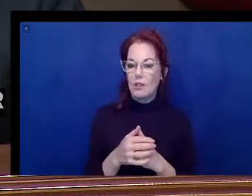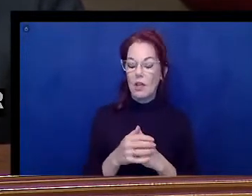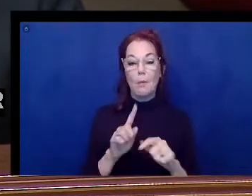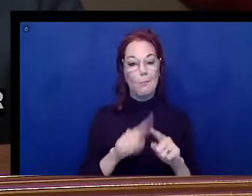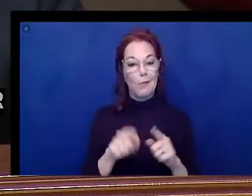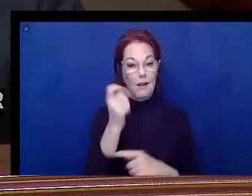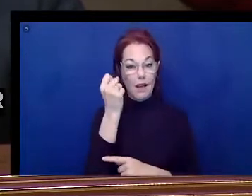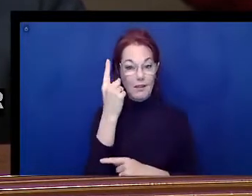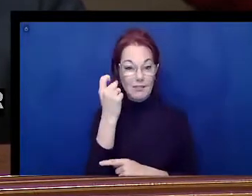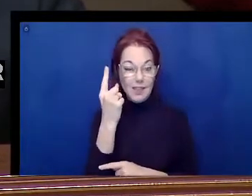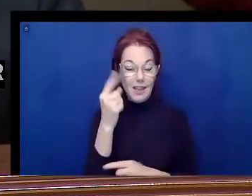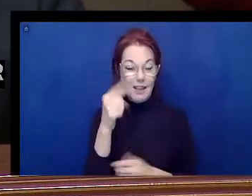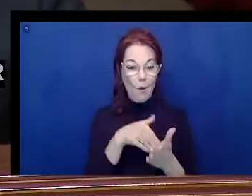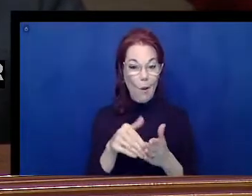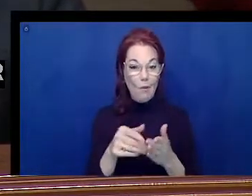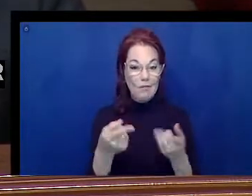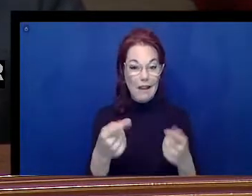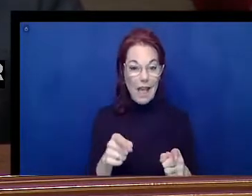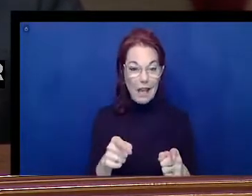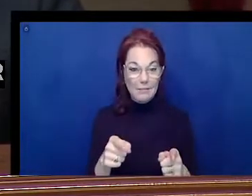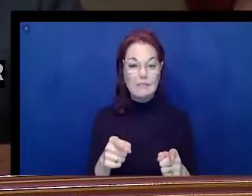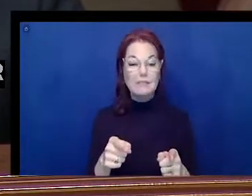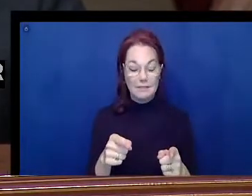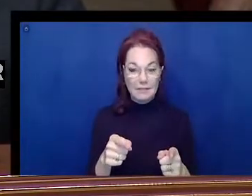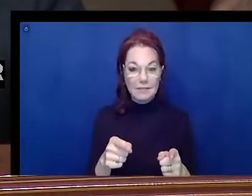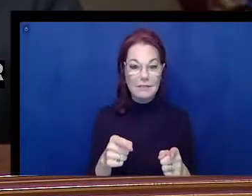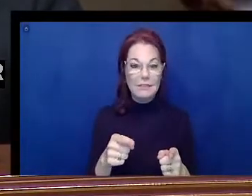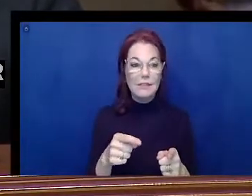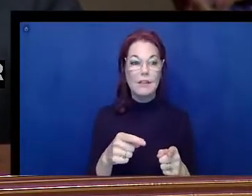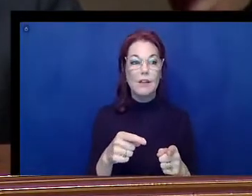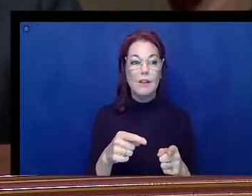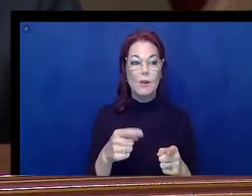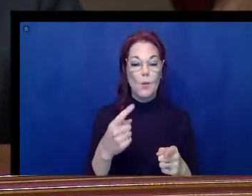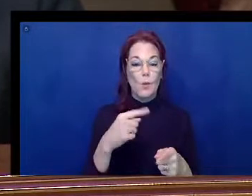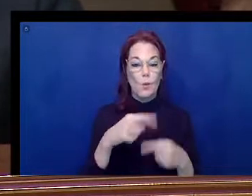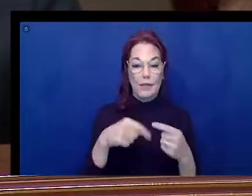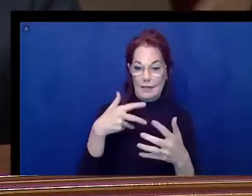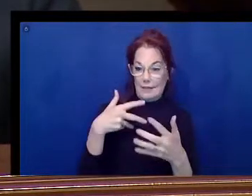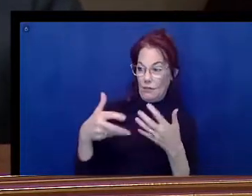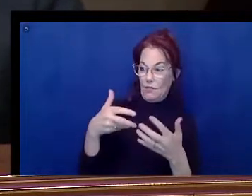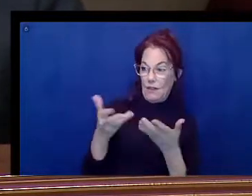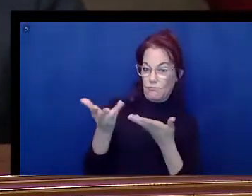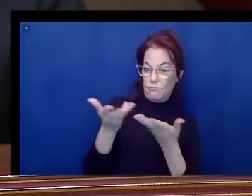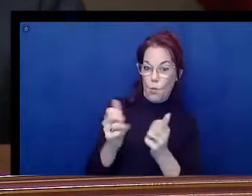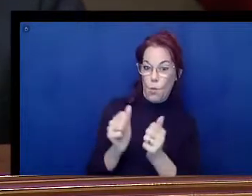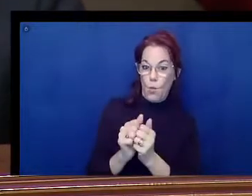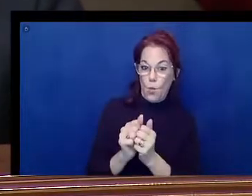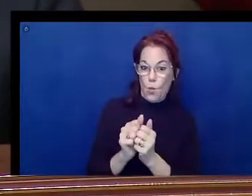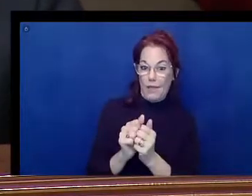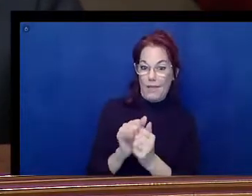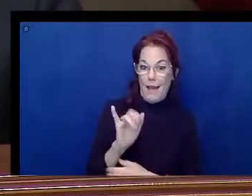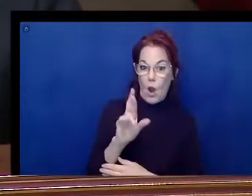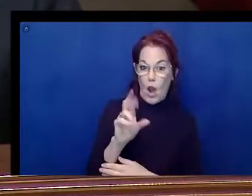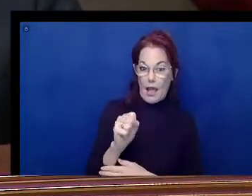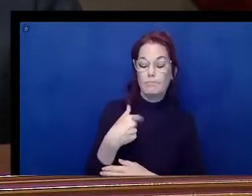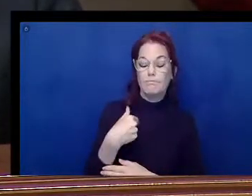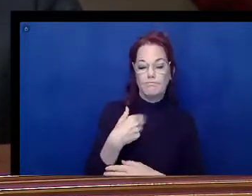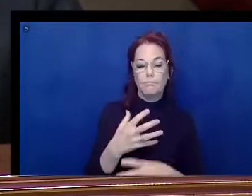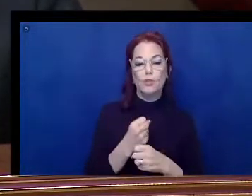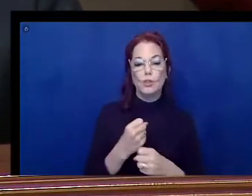often when we're interfacing with the IRS, with the VA. And then hearing your testimony,